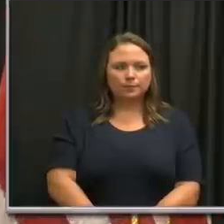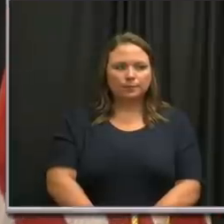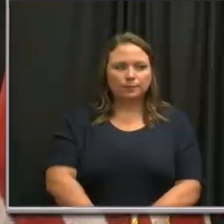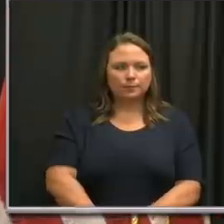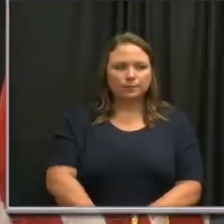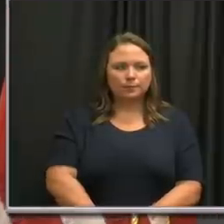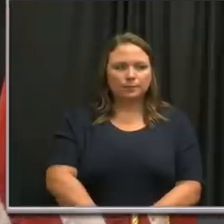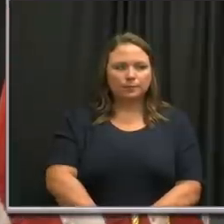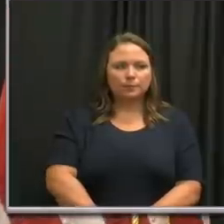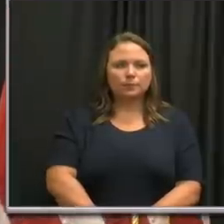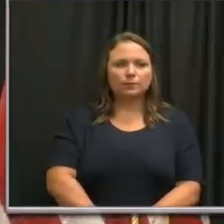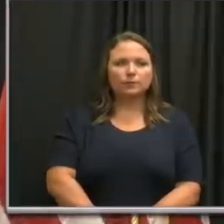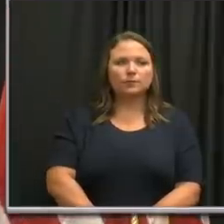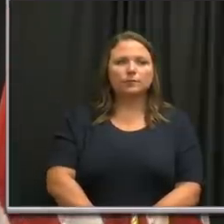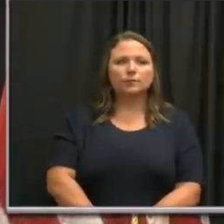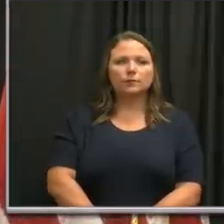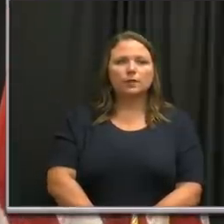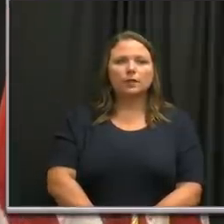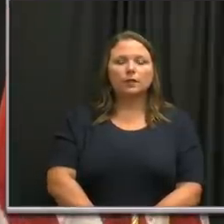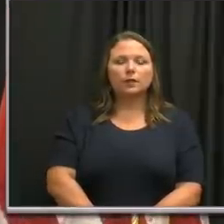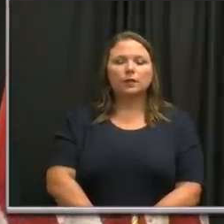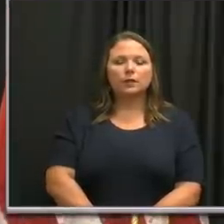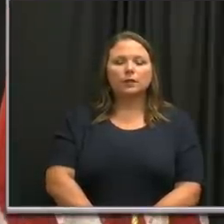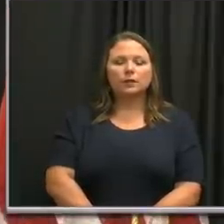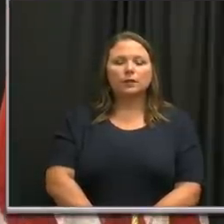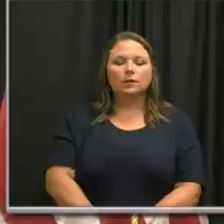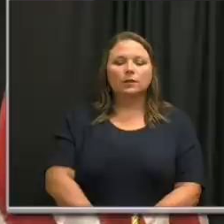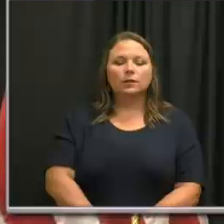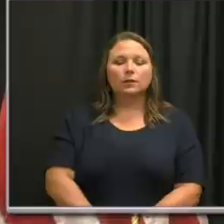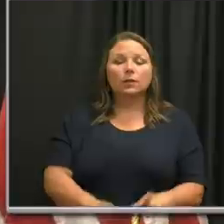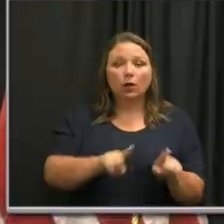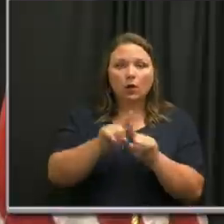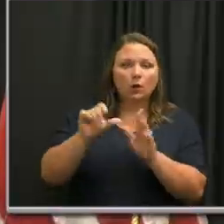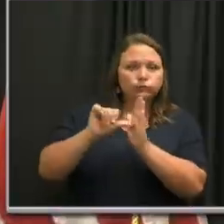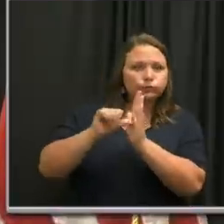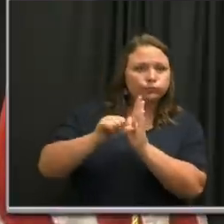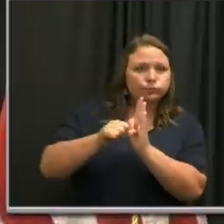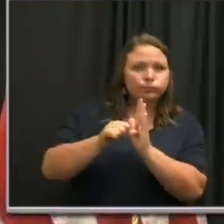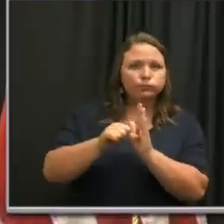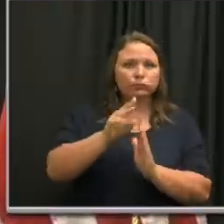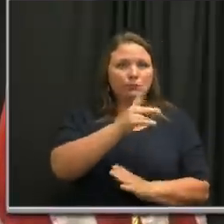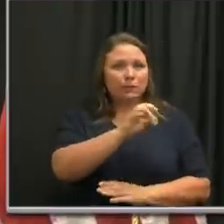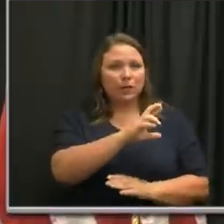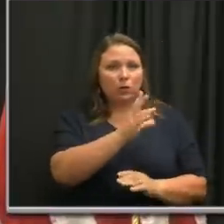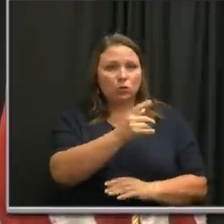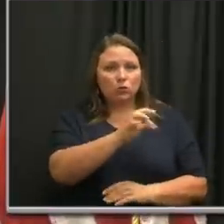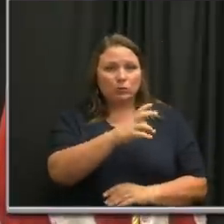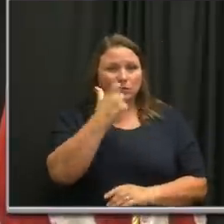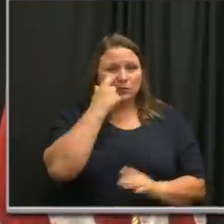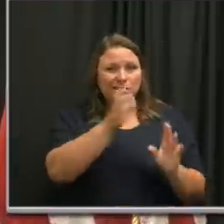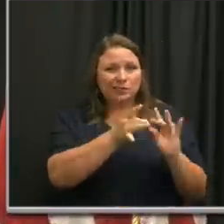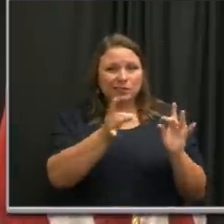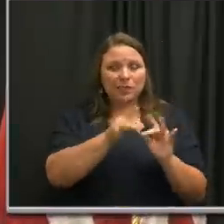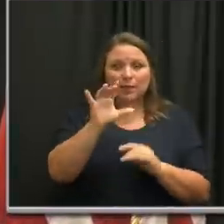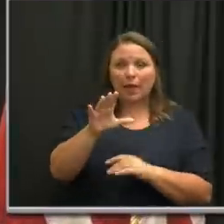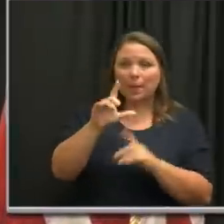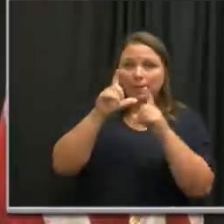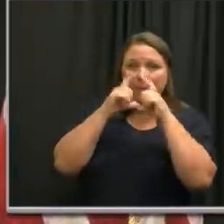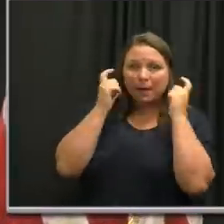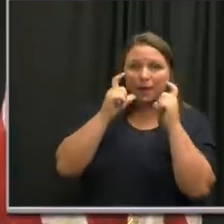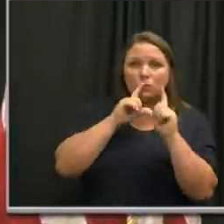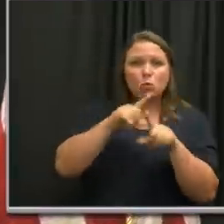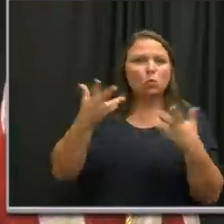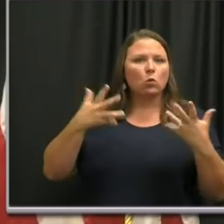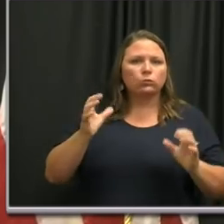Uh, I, I would also, uh, like to, reiterate what mayor Cooper has just said that the mask order is very